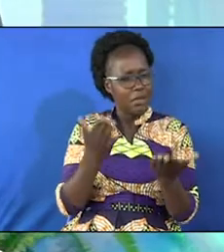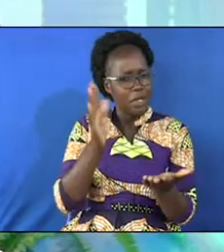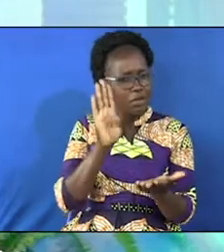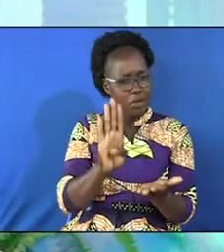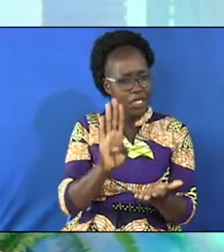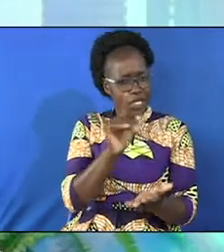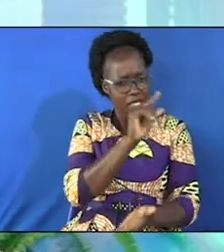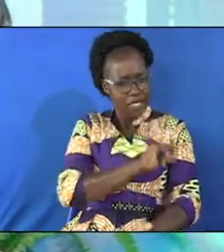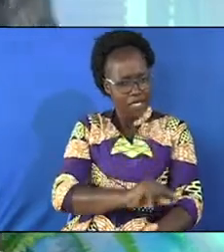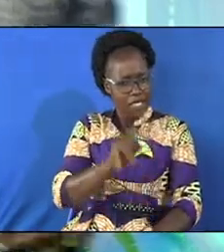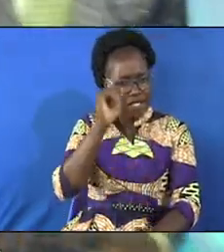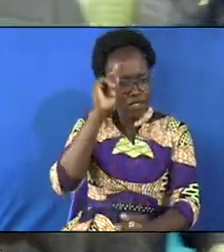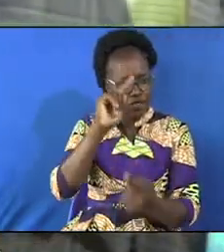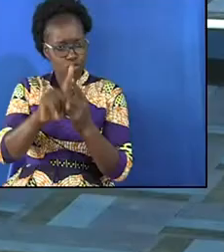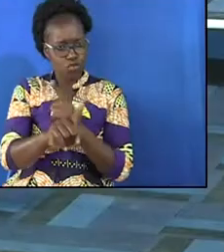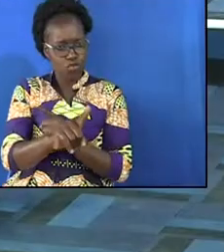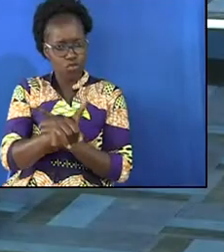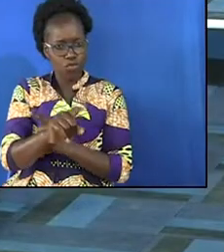to you